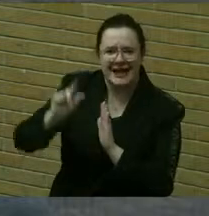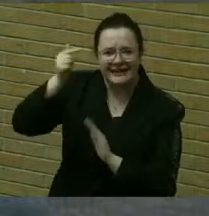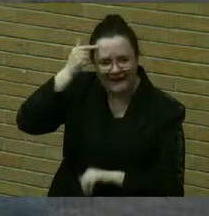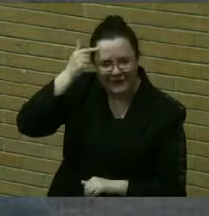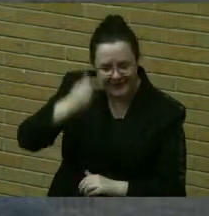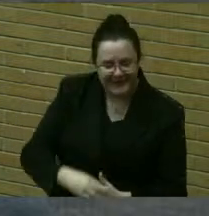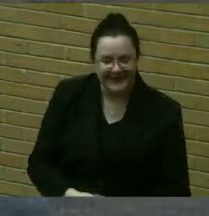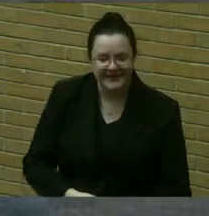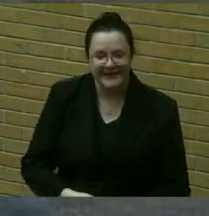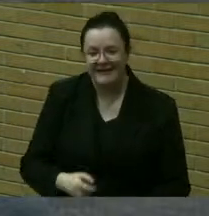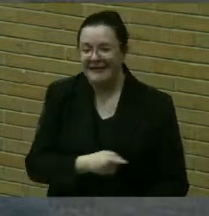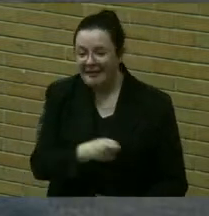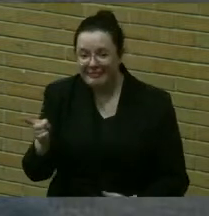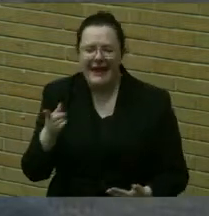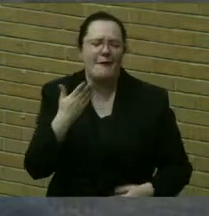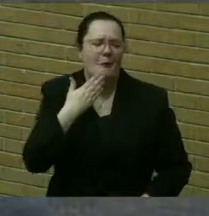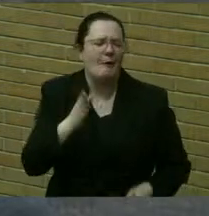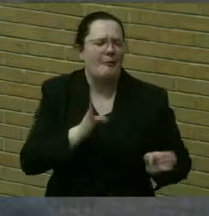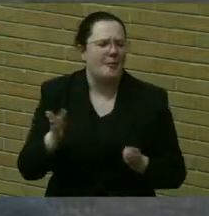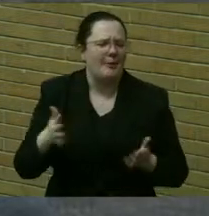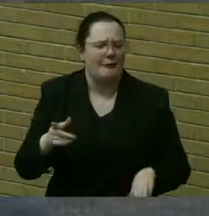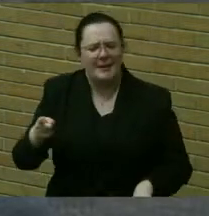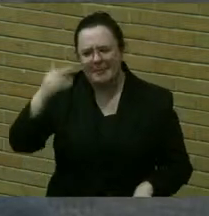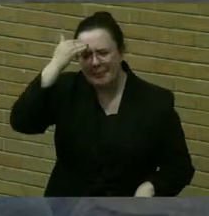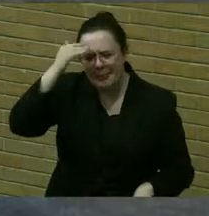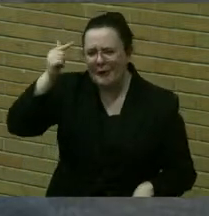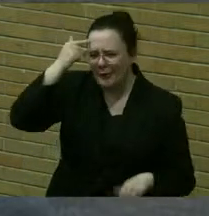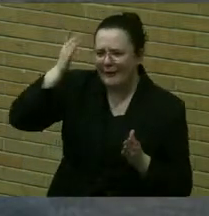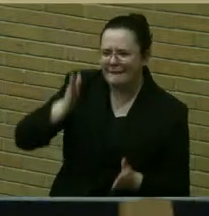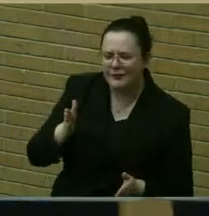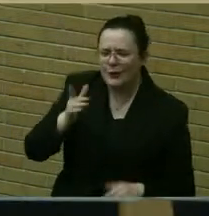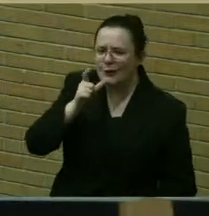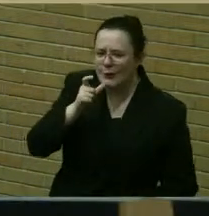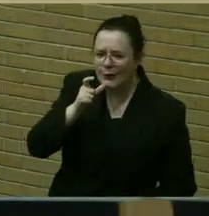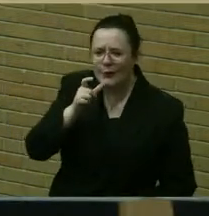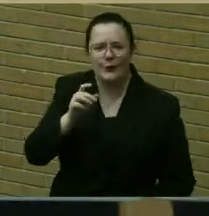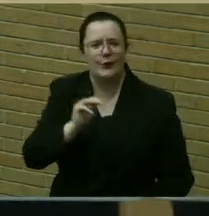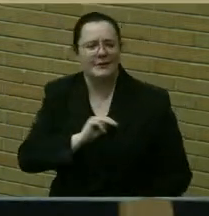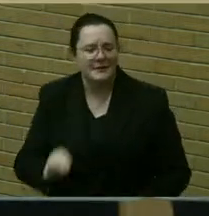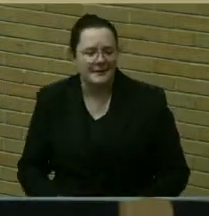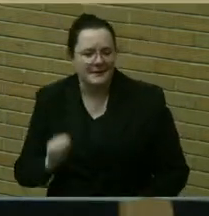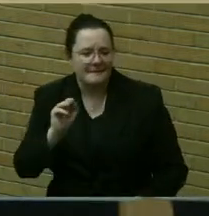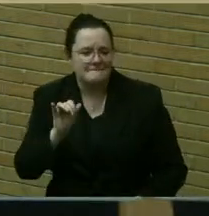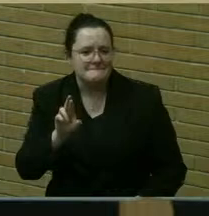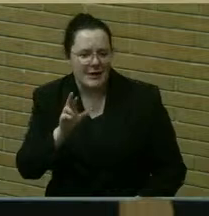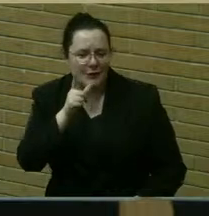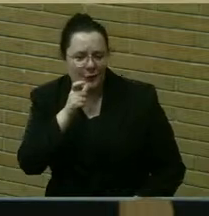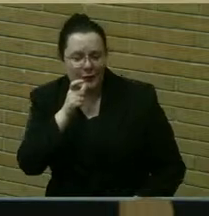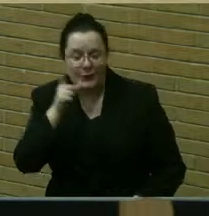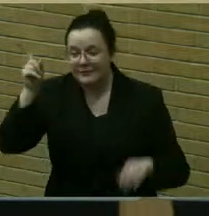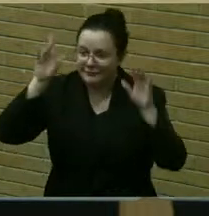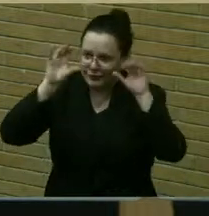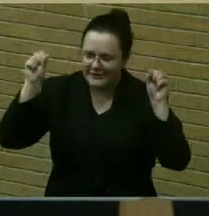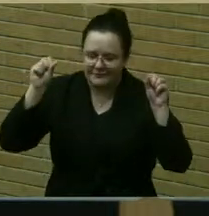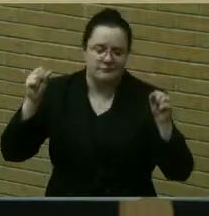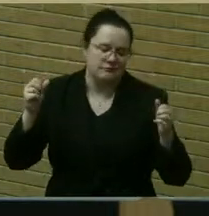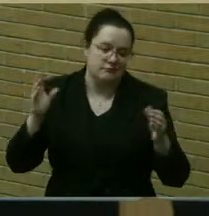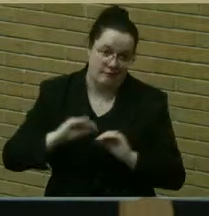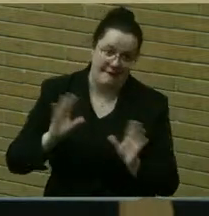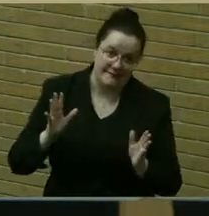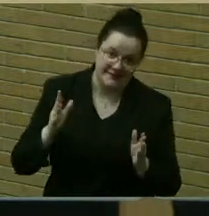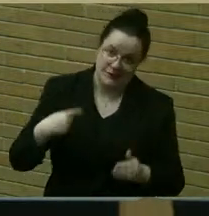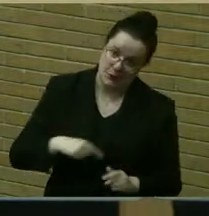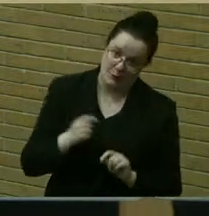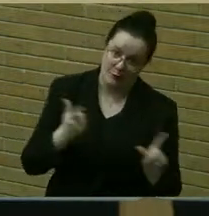-prepared. They know who the governor is. They know who the mayor is. Obviously, we all know who the president is. But we talked about